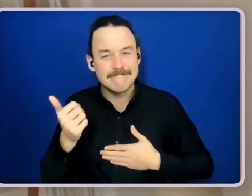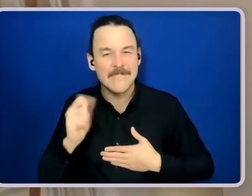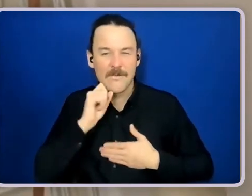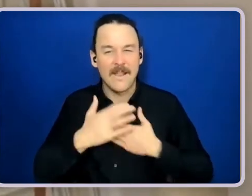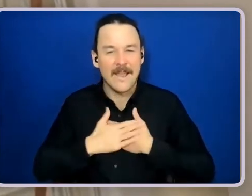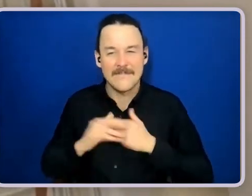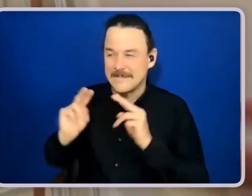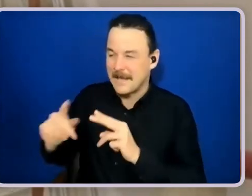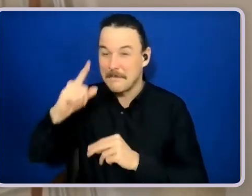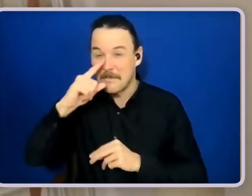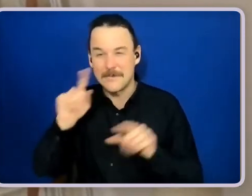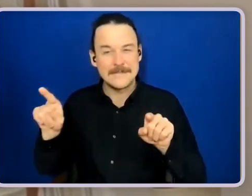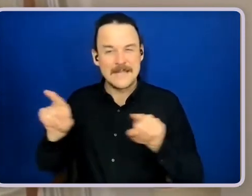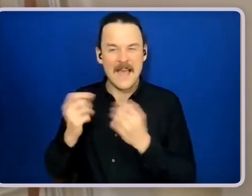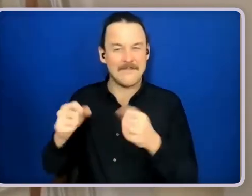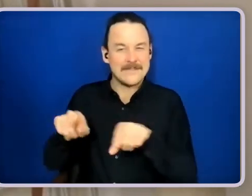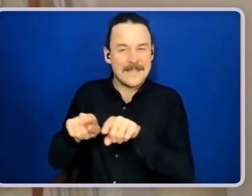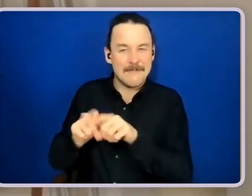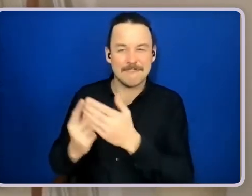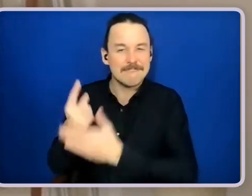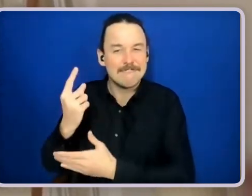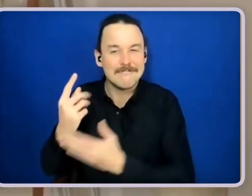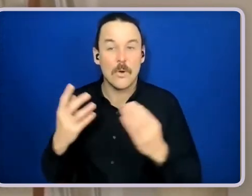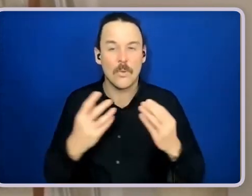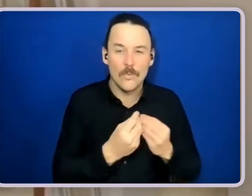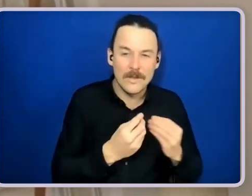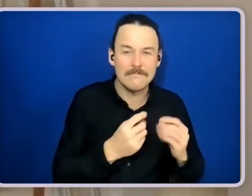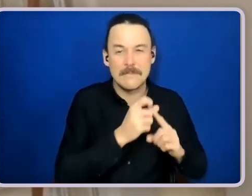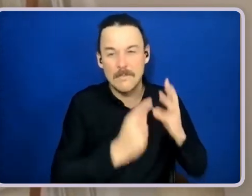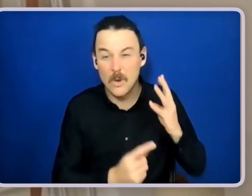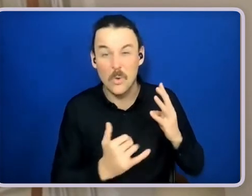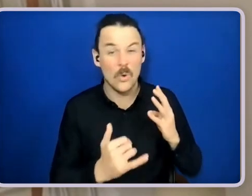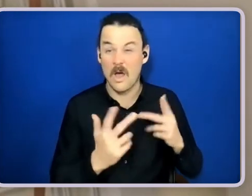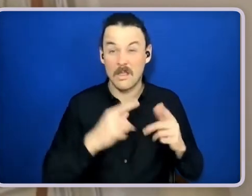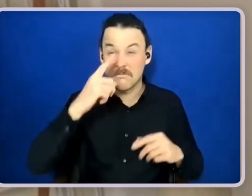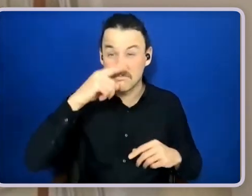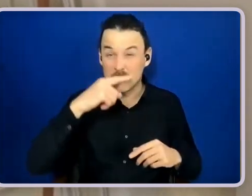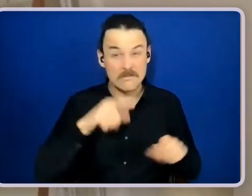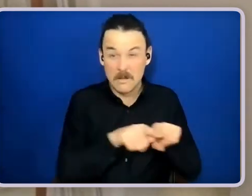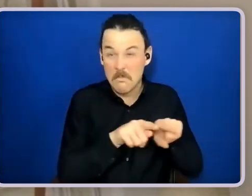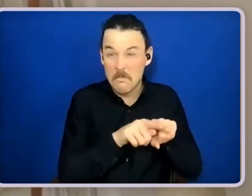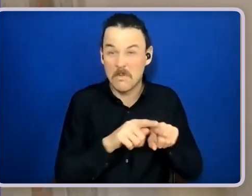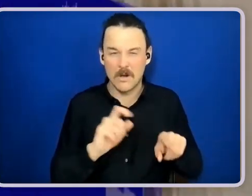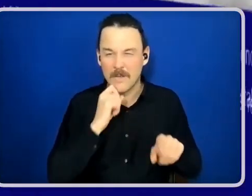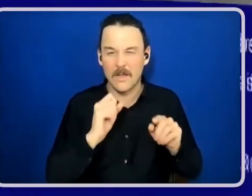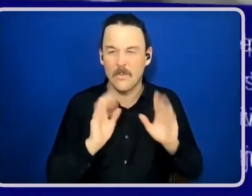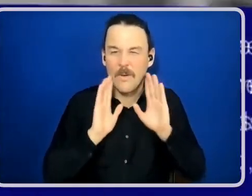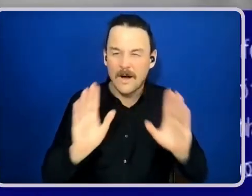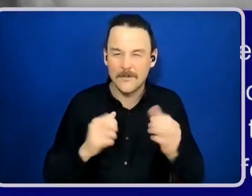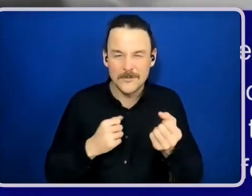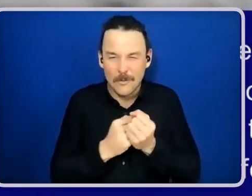have this opportunity with disabilities or even fully able people. It's, it's just a wonderful support in people's life.